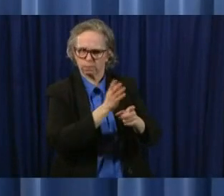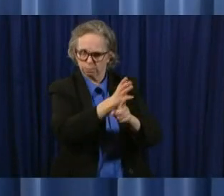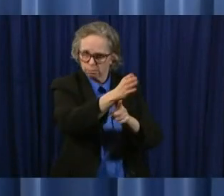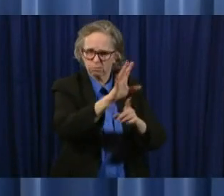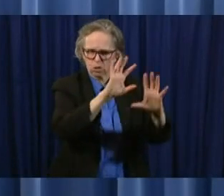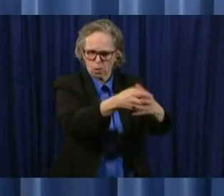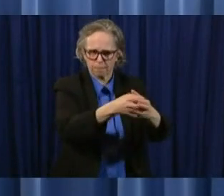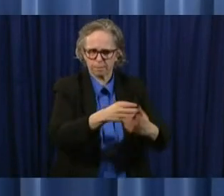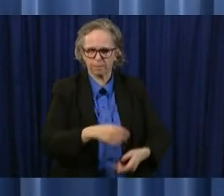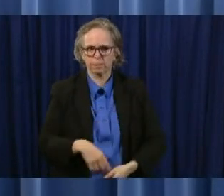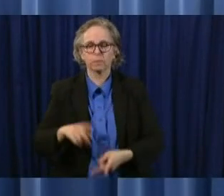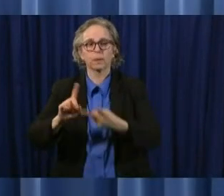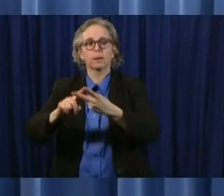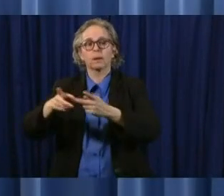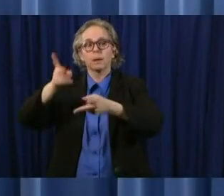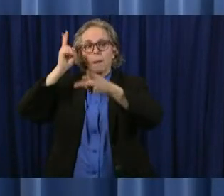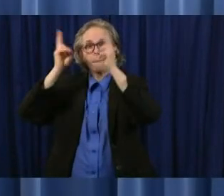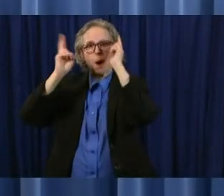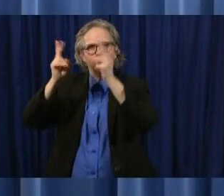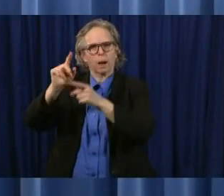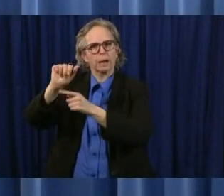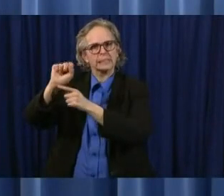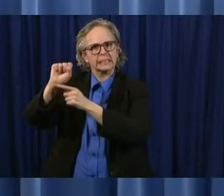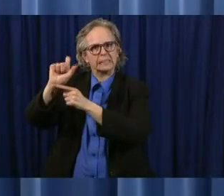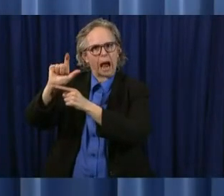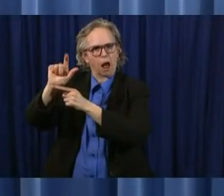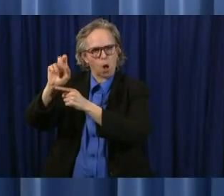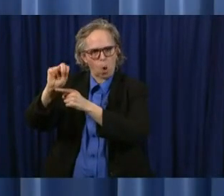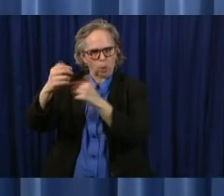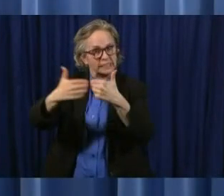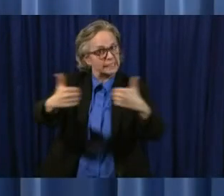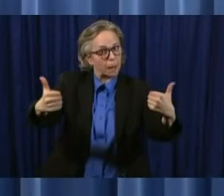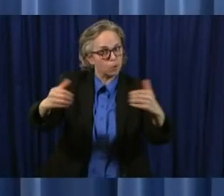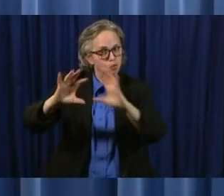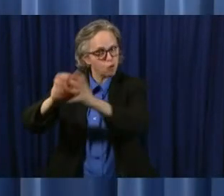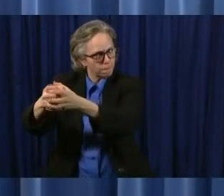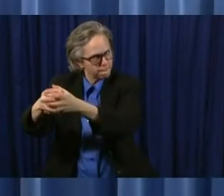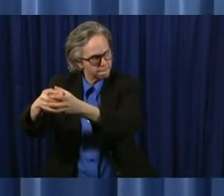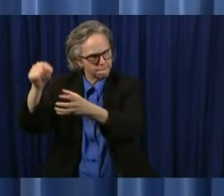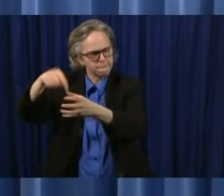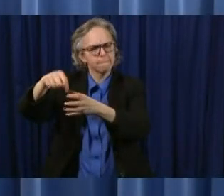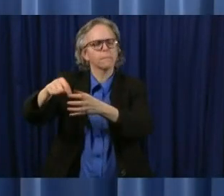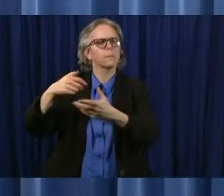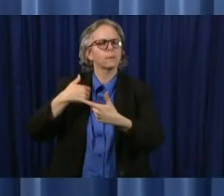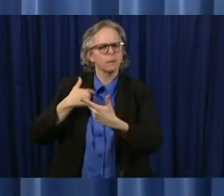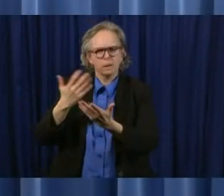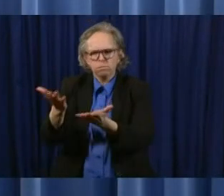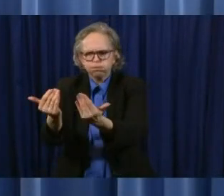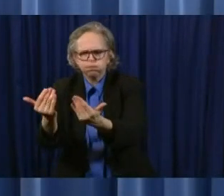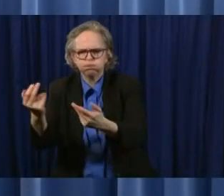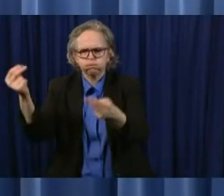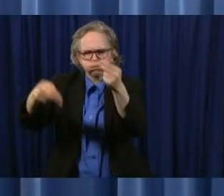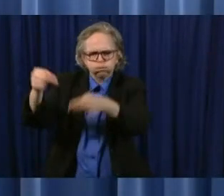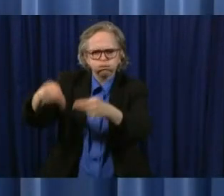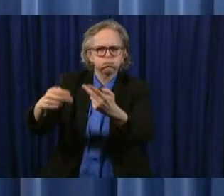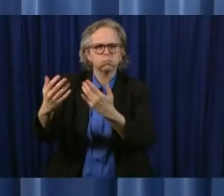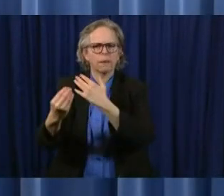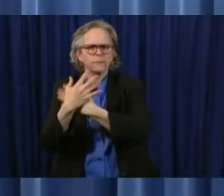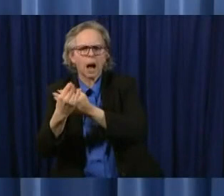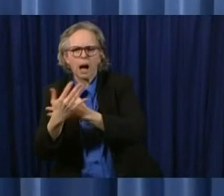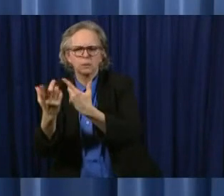and so these will be two separate groups um so this is something that i think